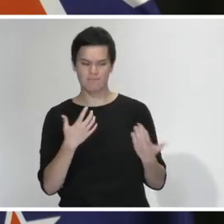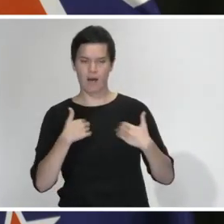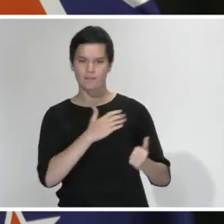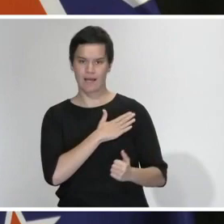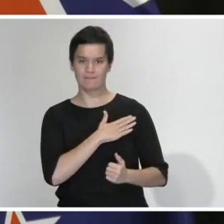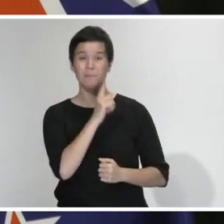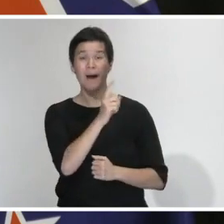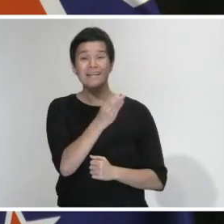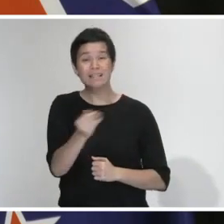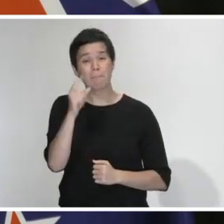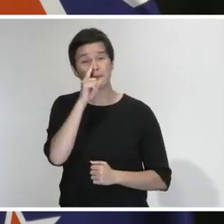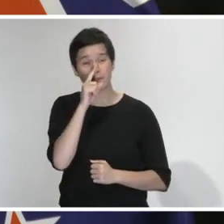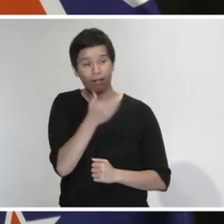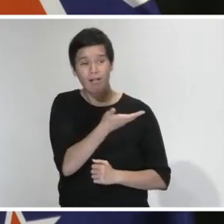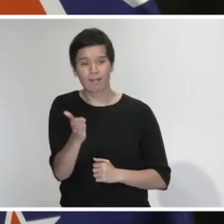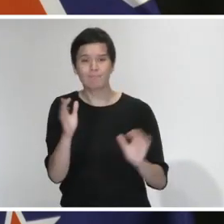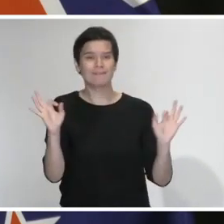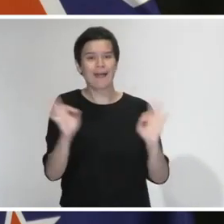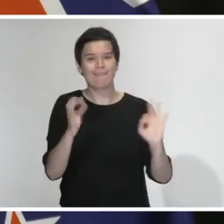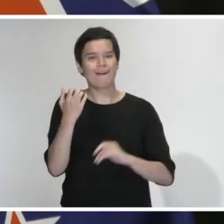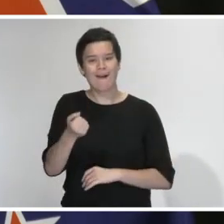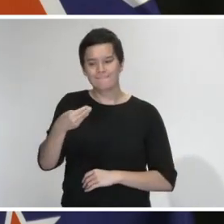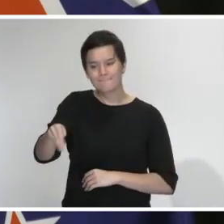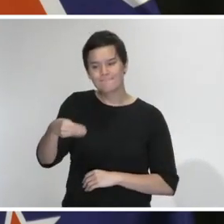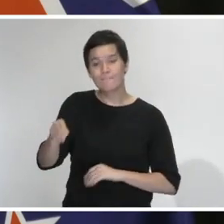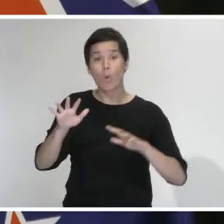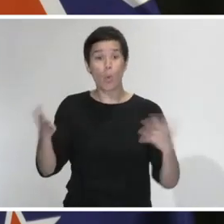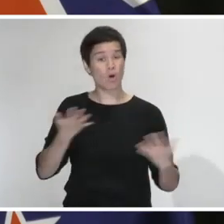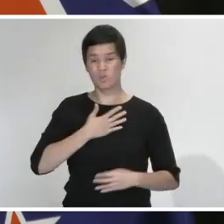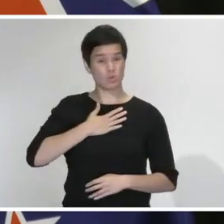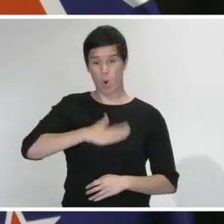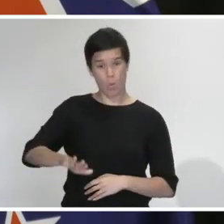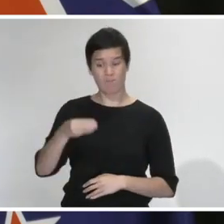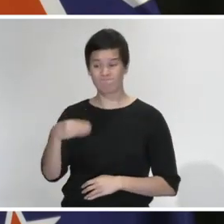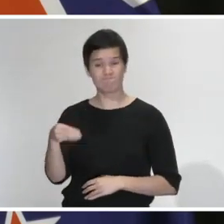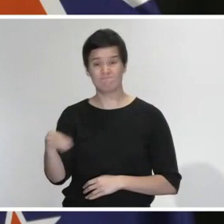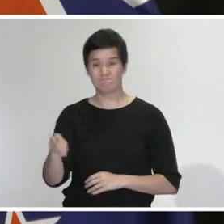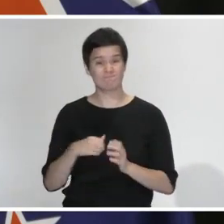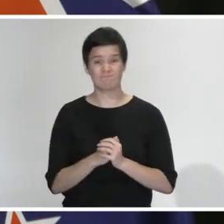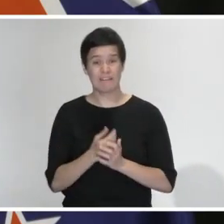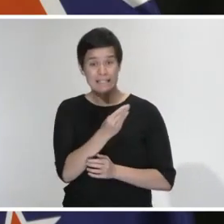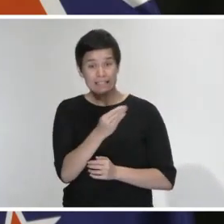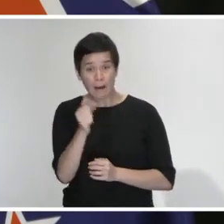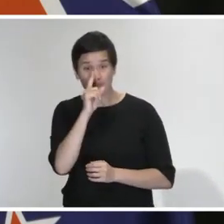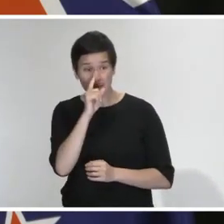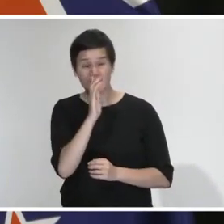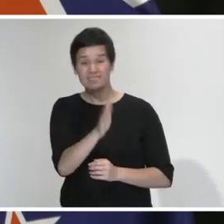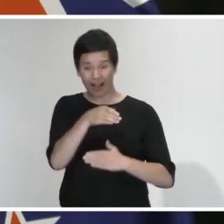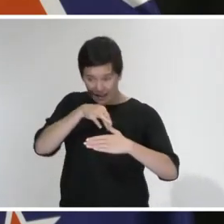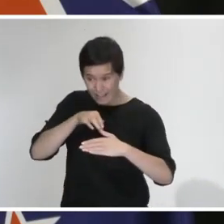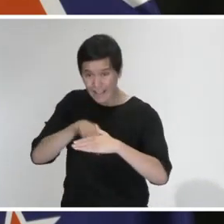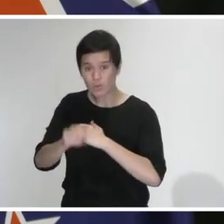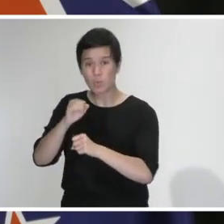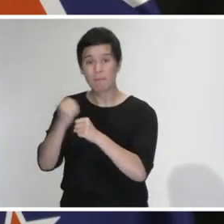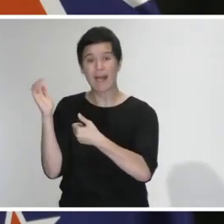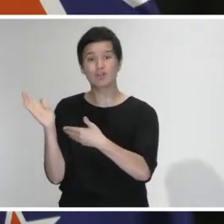not to, and equally, who still want and need to access personal one-to-one bank services as well. we do need to remember